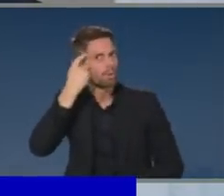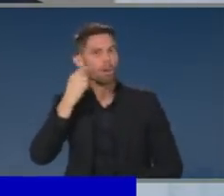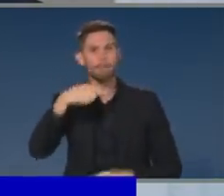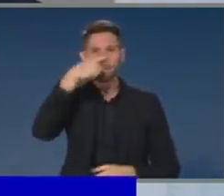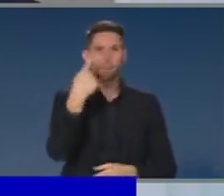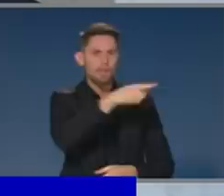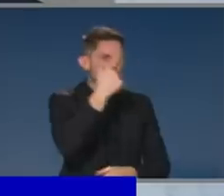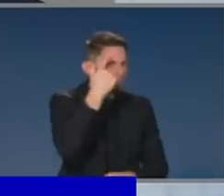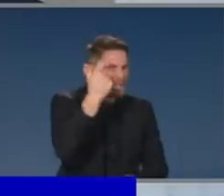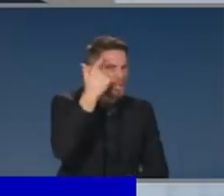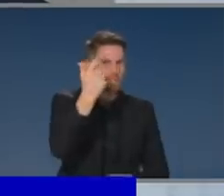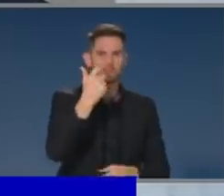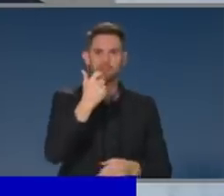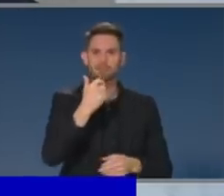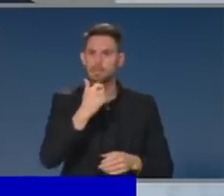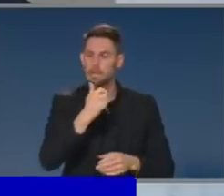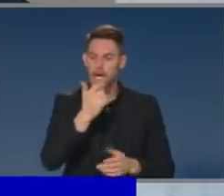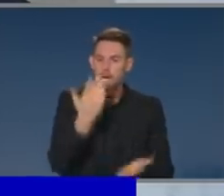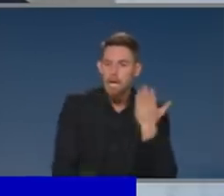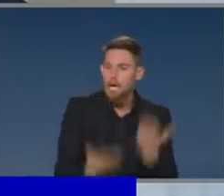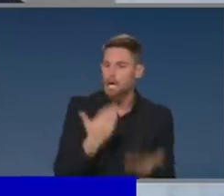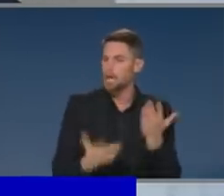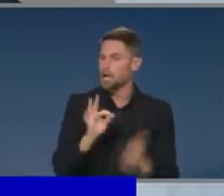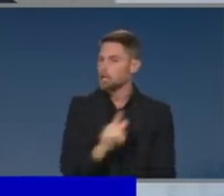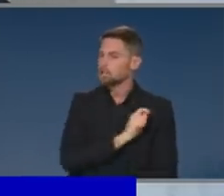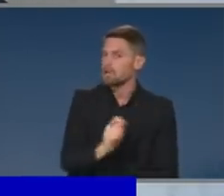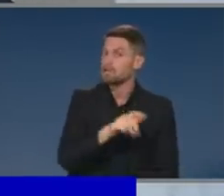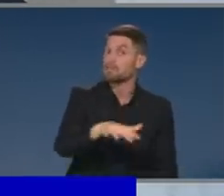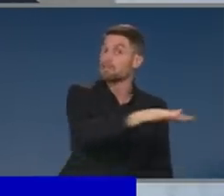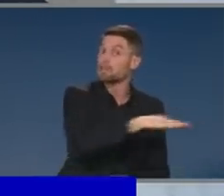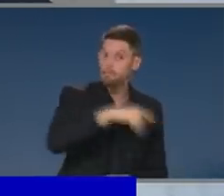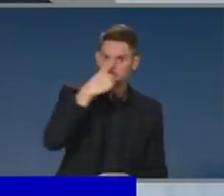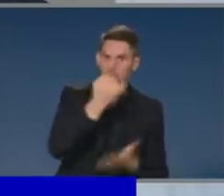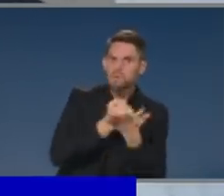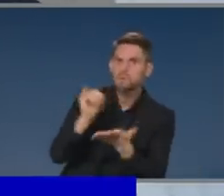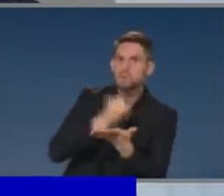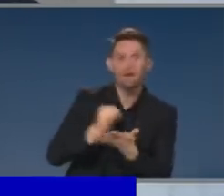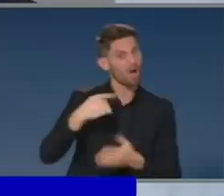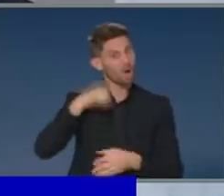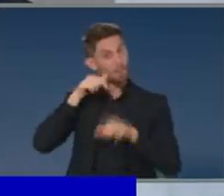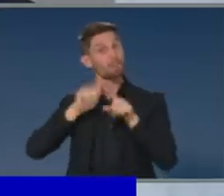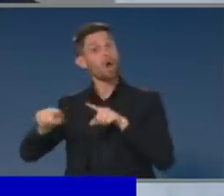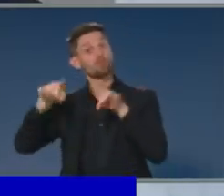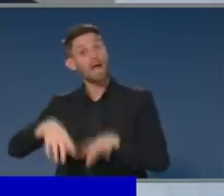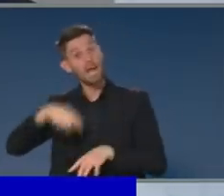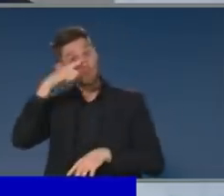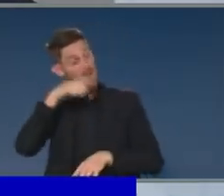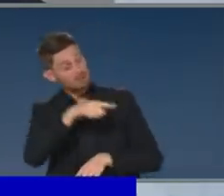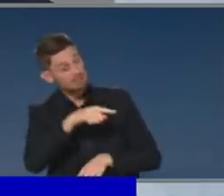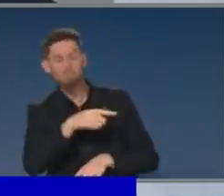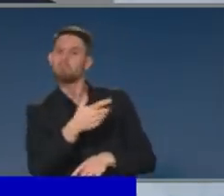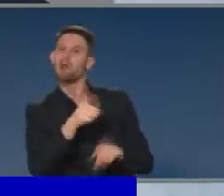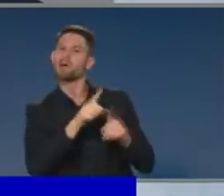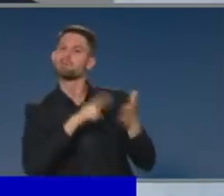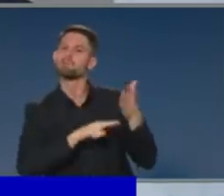theories when they see them. I know the Chief Medical Officer has assisted in discouraging people from some of the most extreme